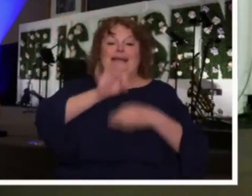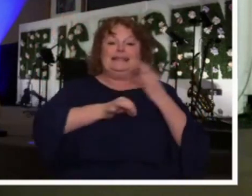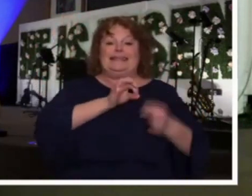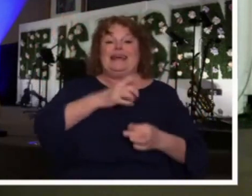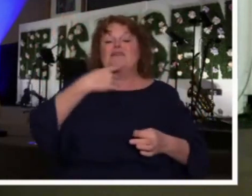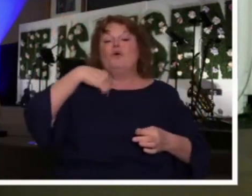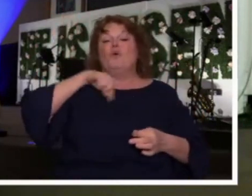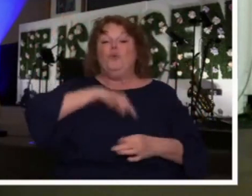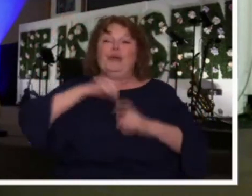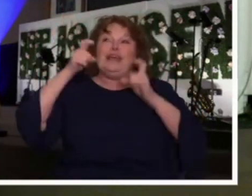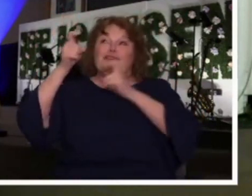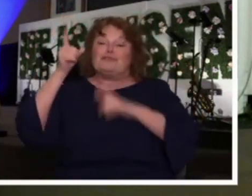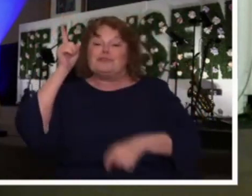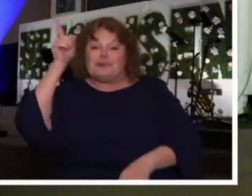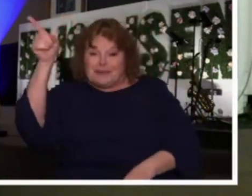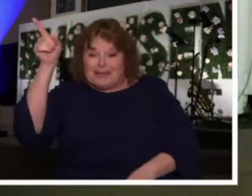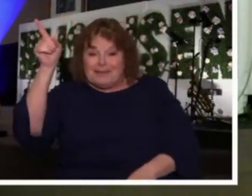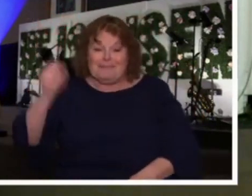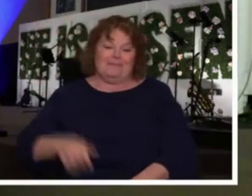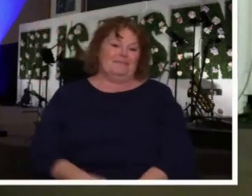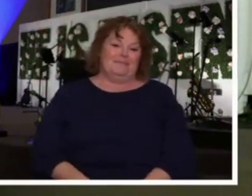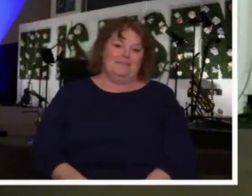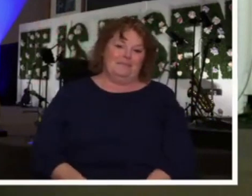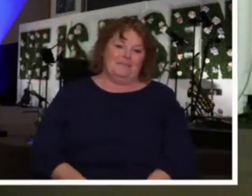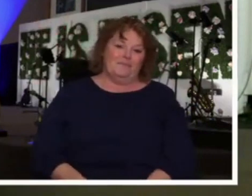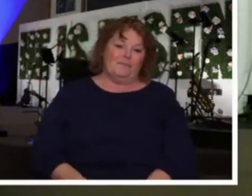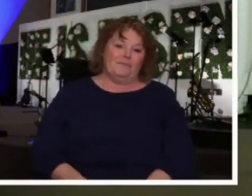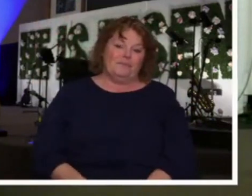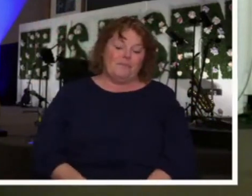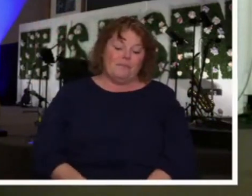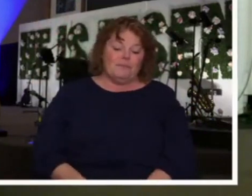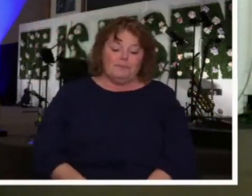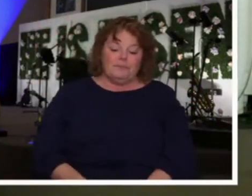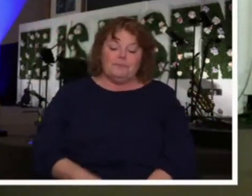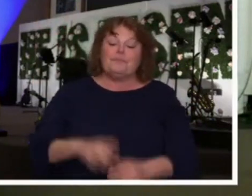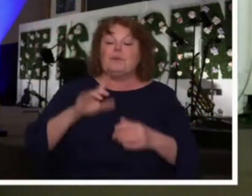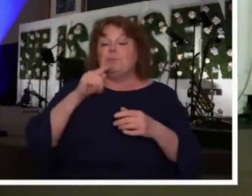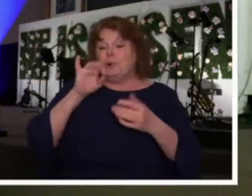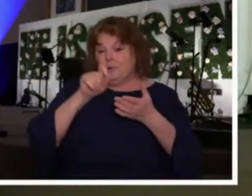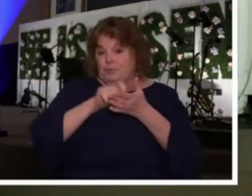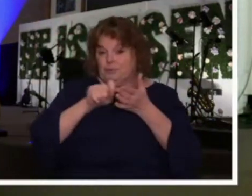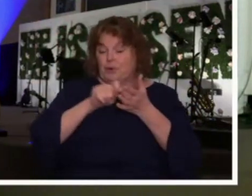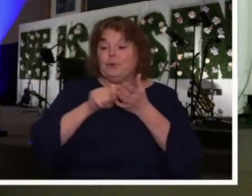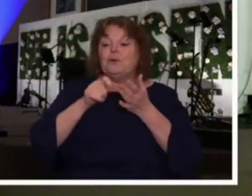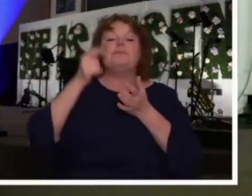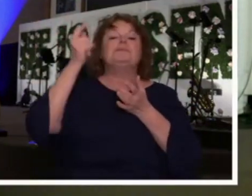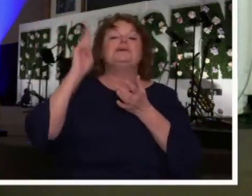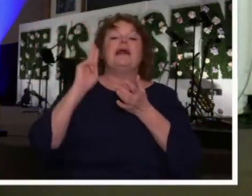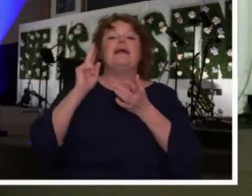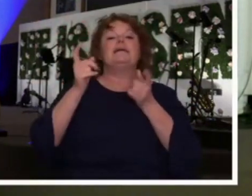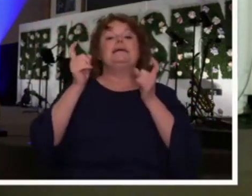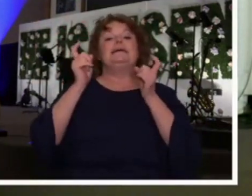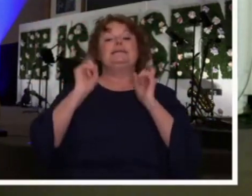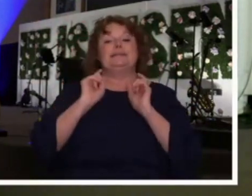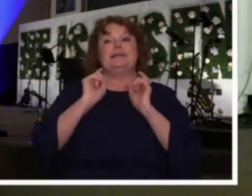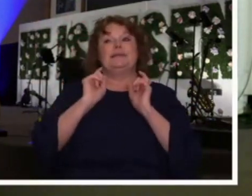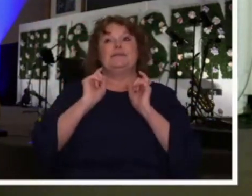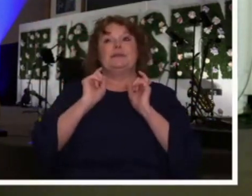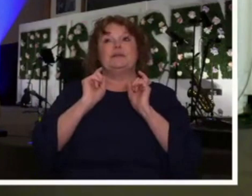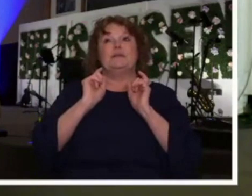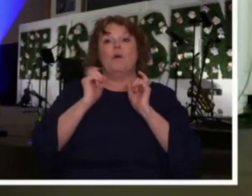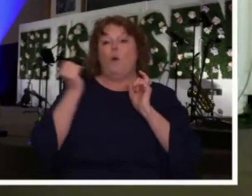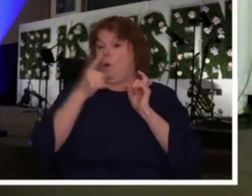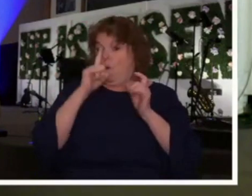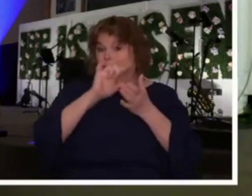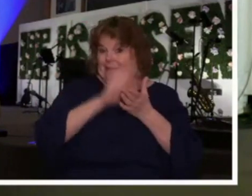control Him instead? And Paul tells us in this verse that God has granted to the believer,